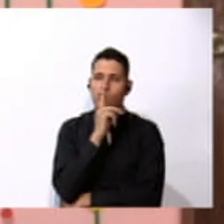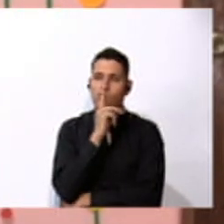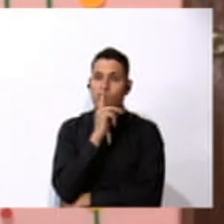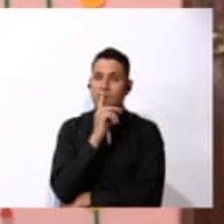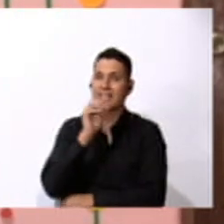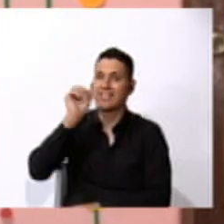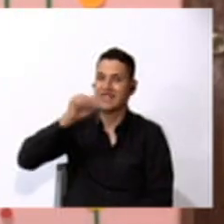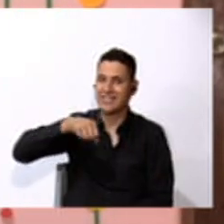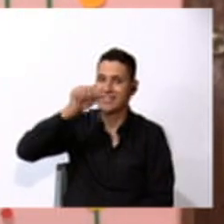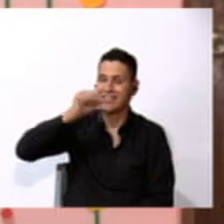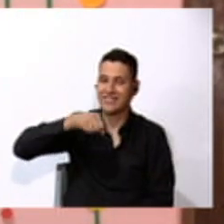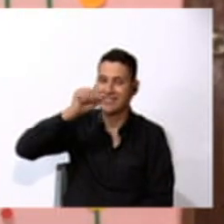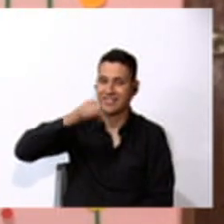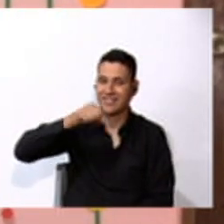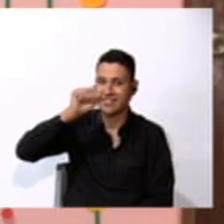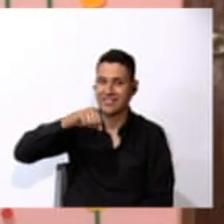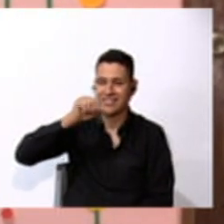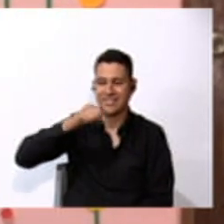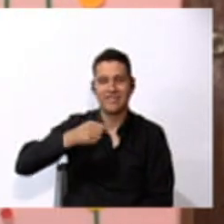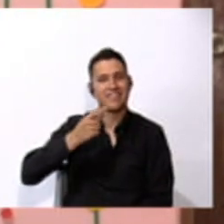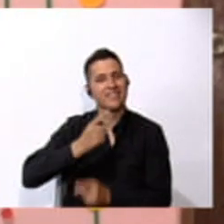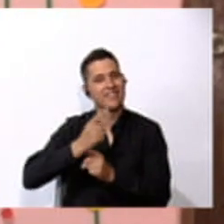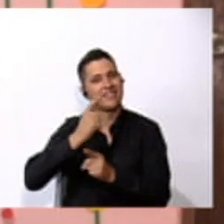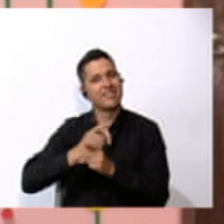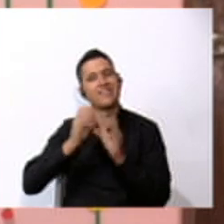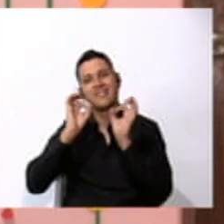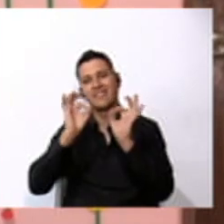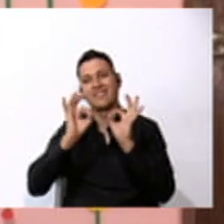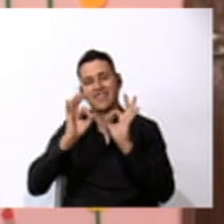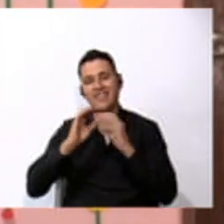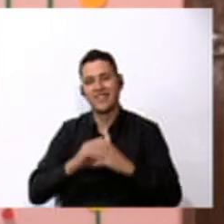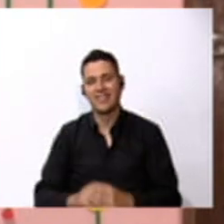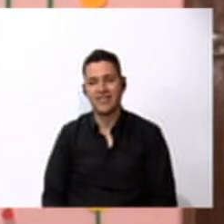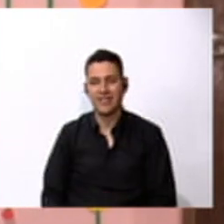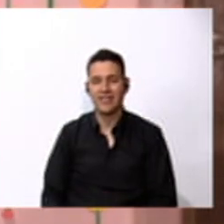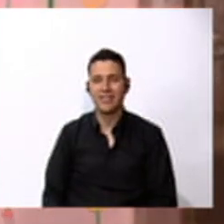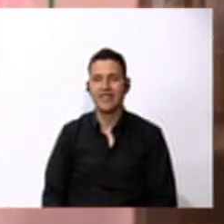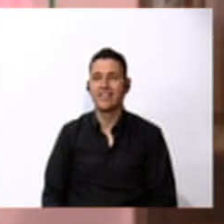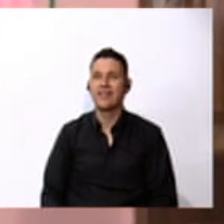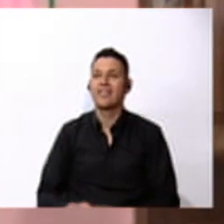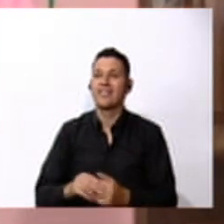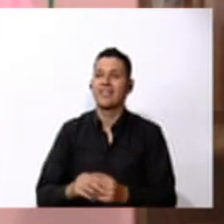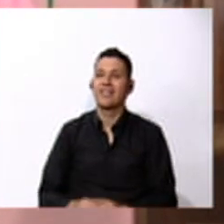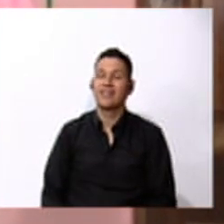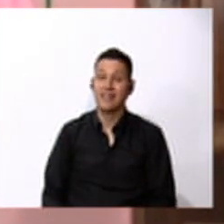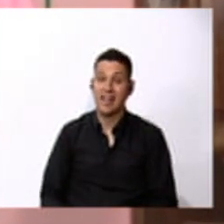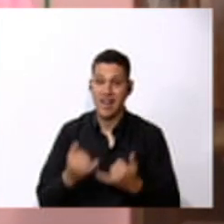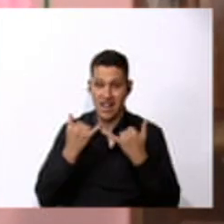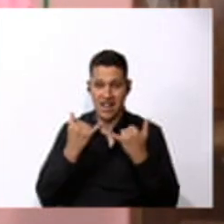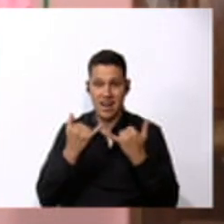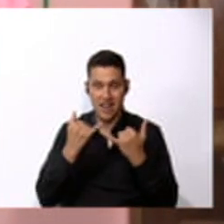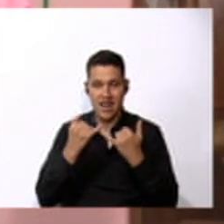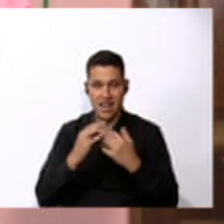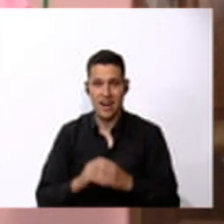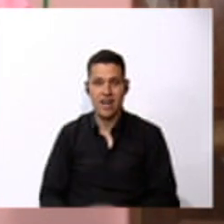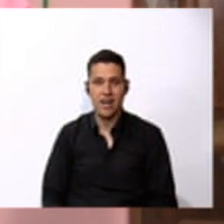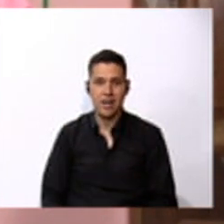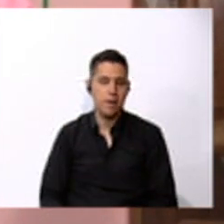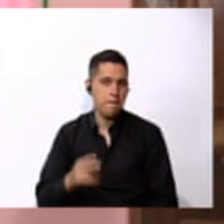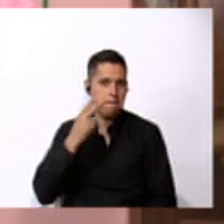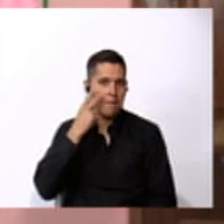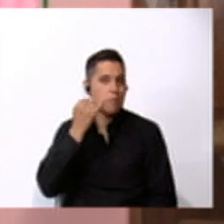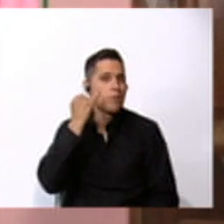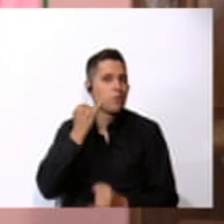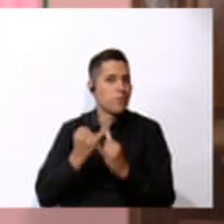Yes, very good. The hospital. Now the last exercise.